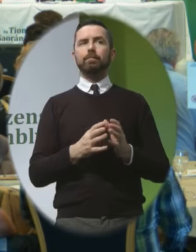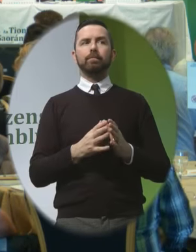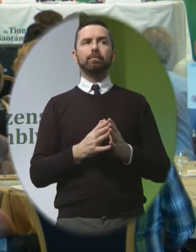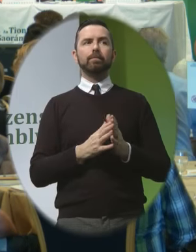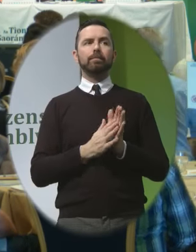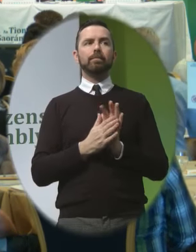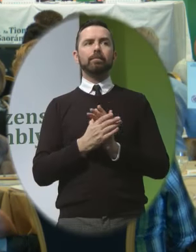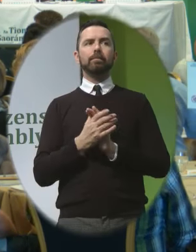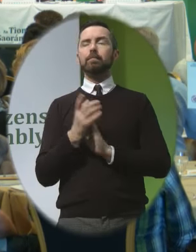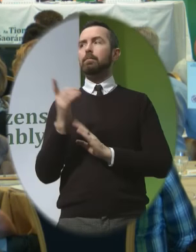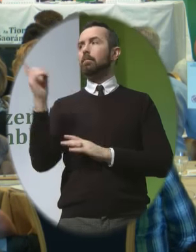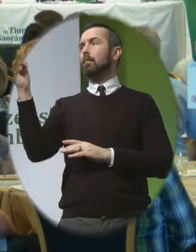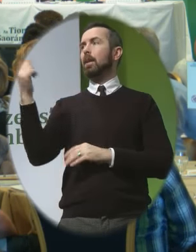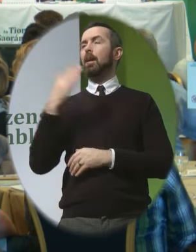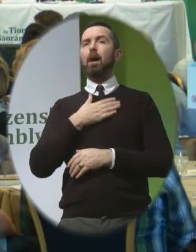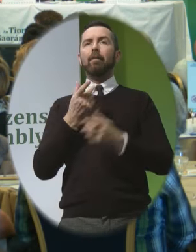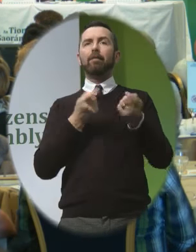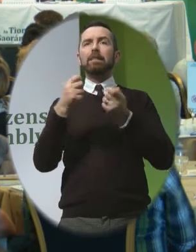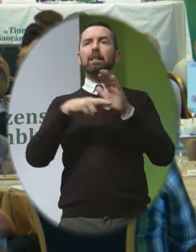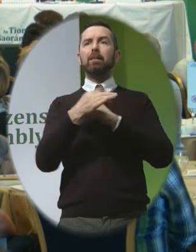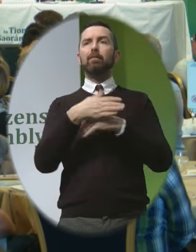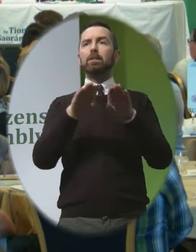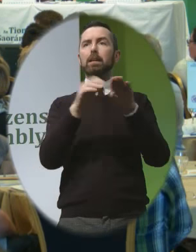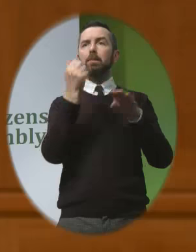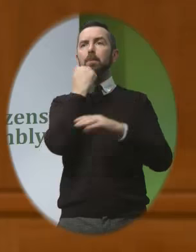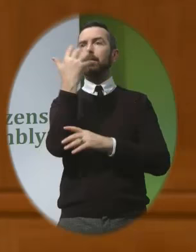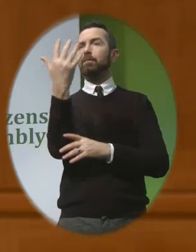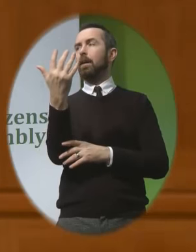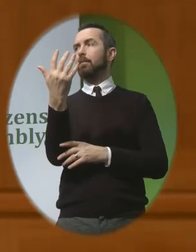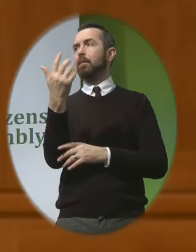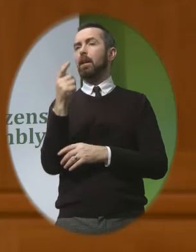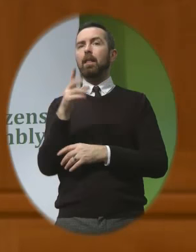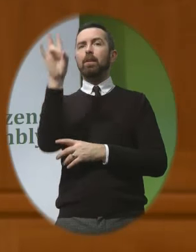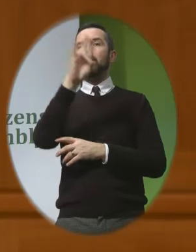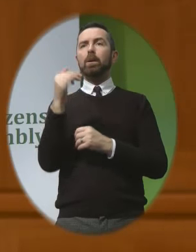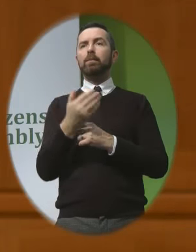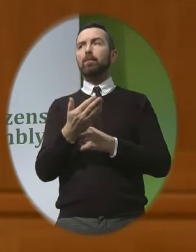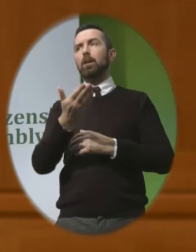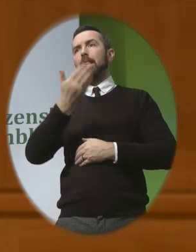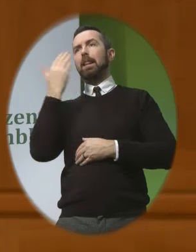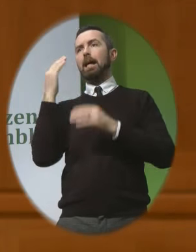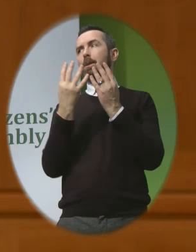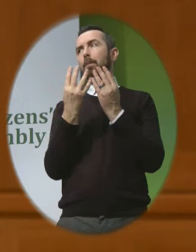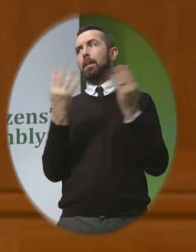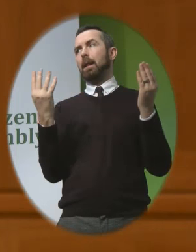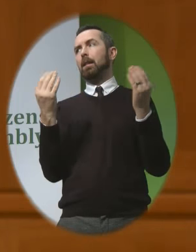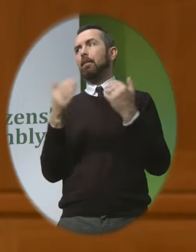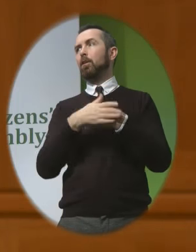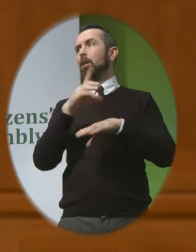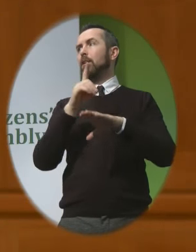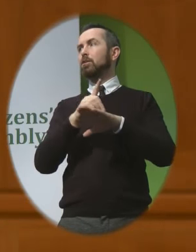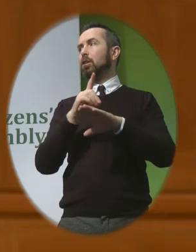I am the facilitator for Table 5 This question was put to the last panel And I've been asked to put it to Dr.